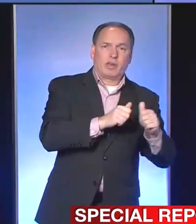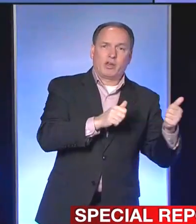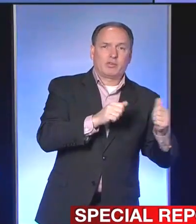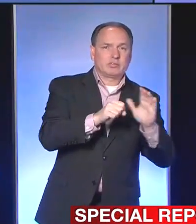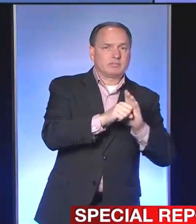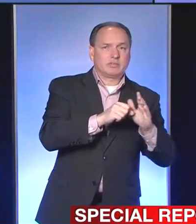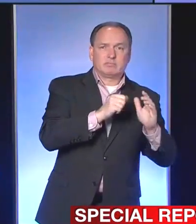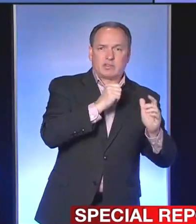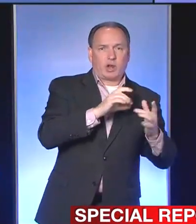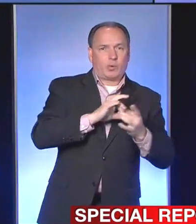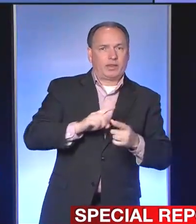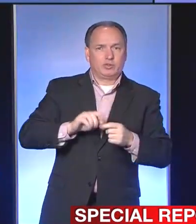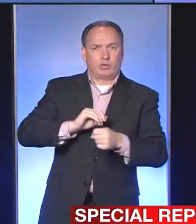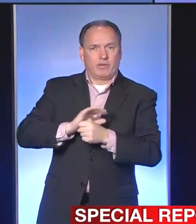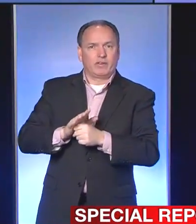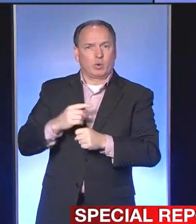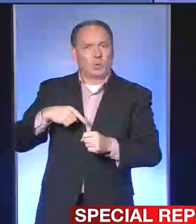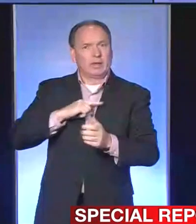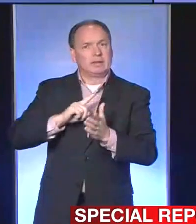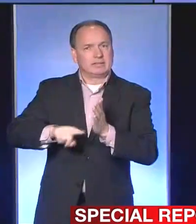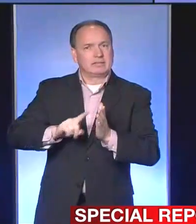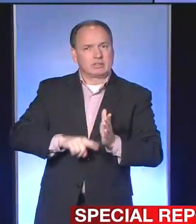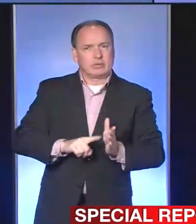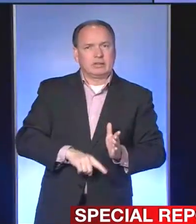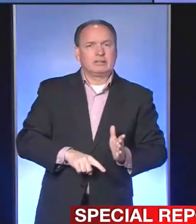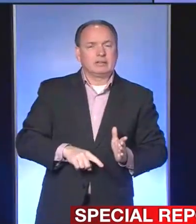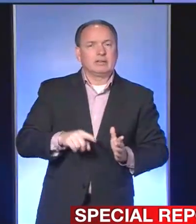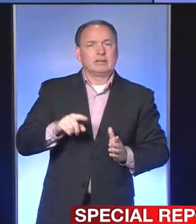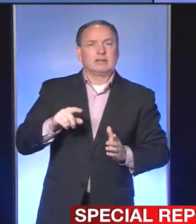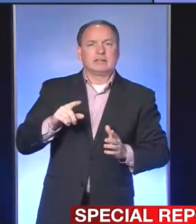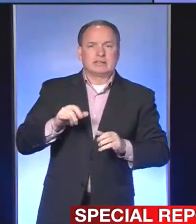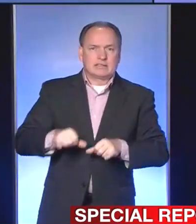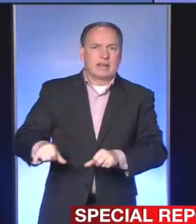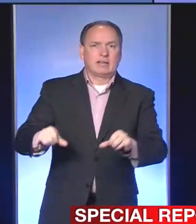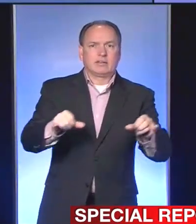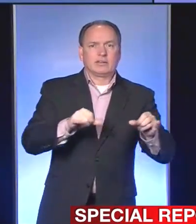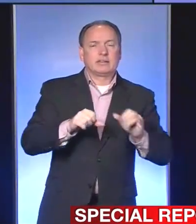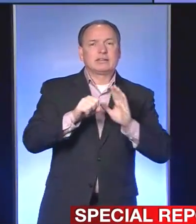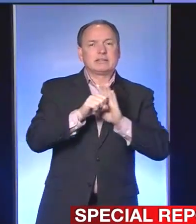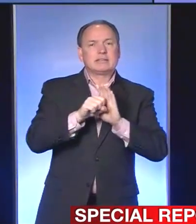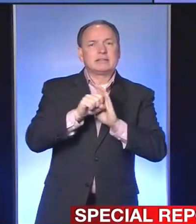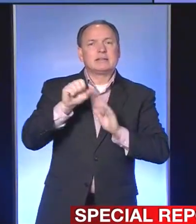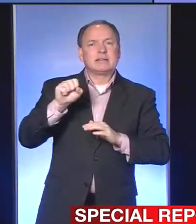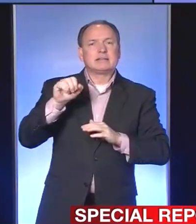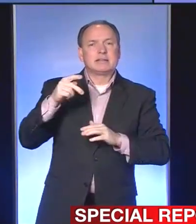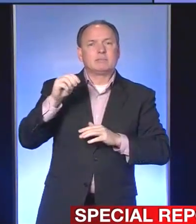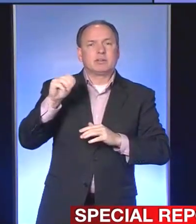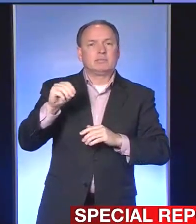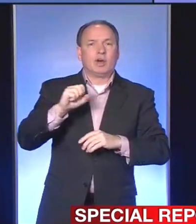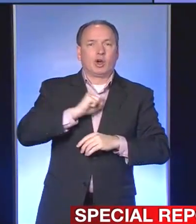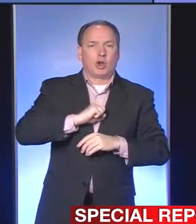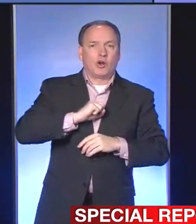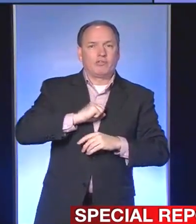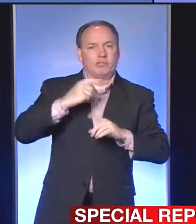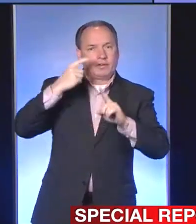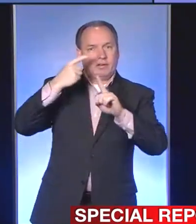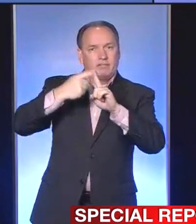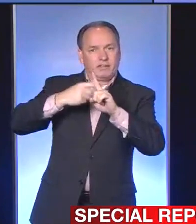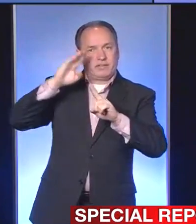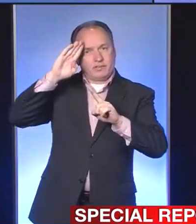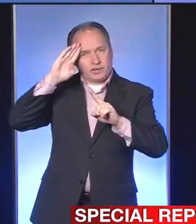We do screening and it's very standardized. We go by symptom complex. So cough, fever, malaise,